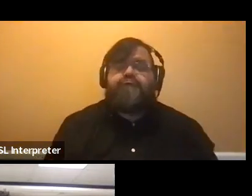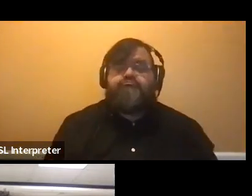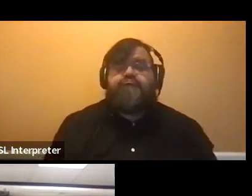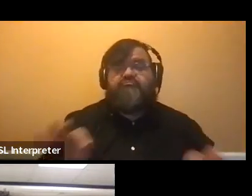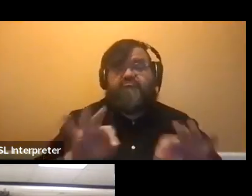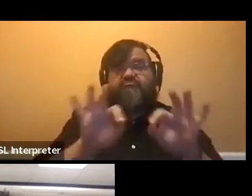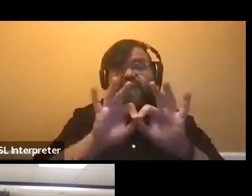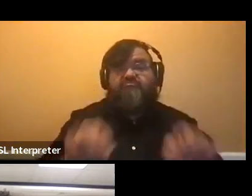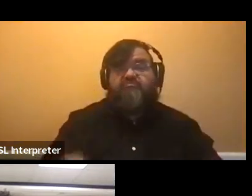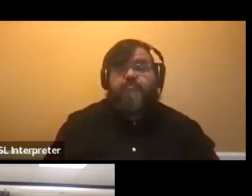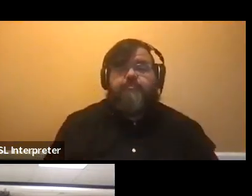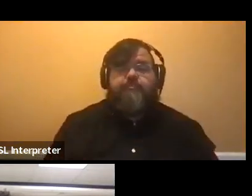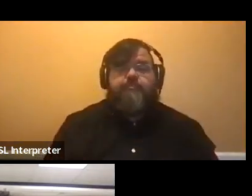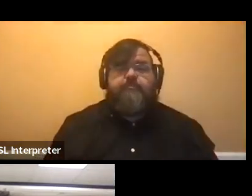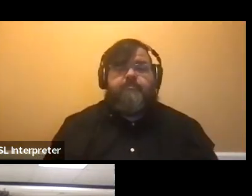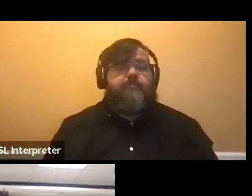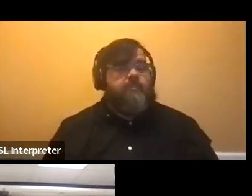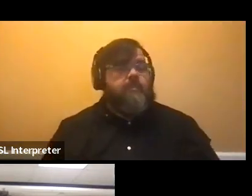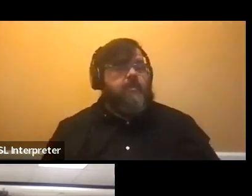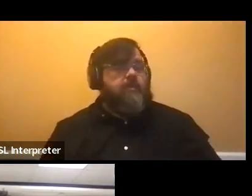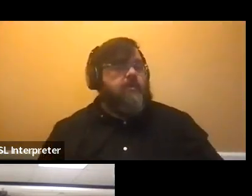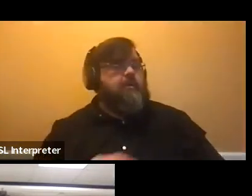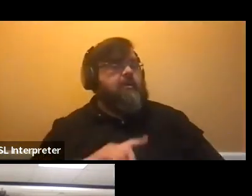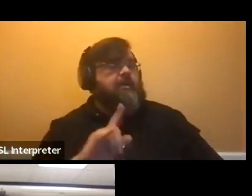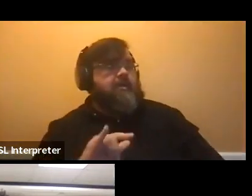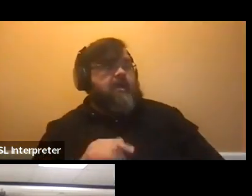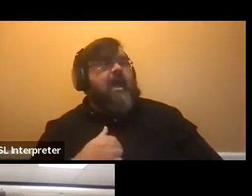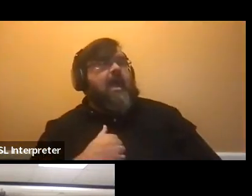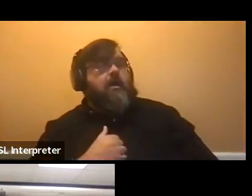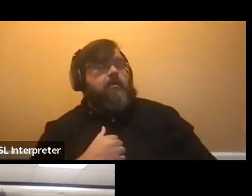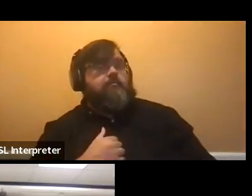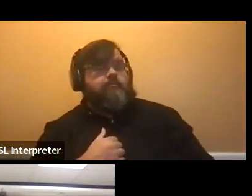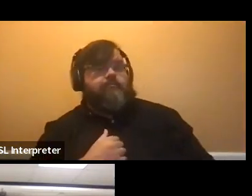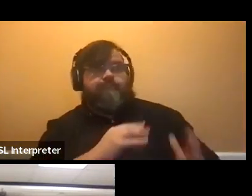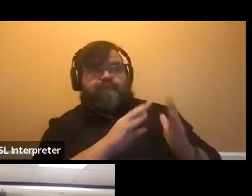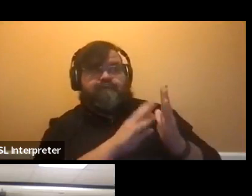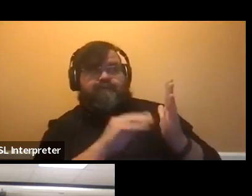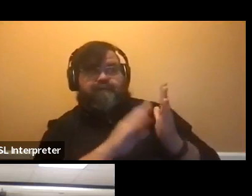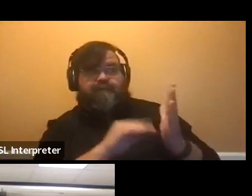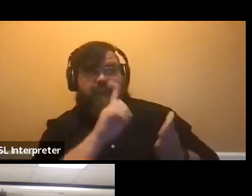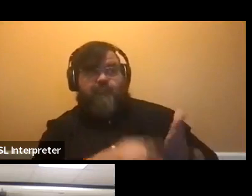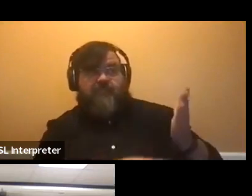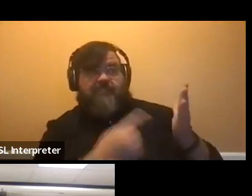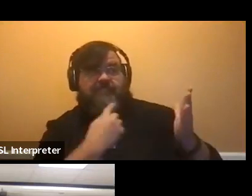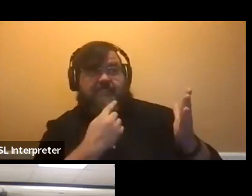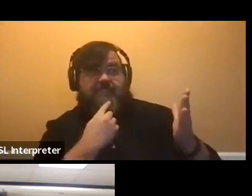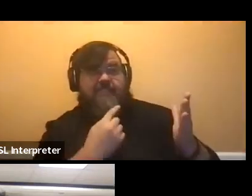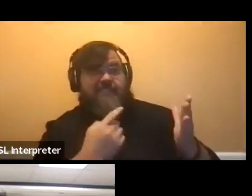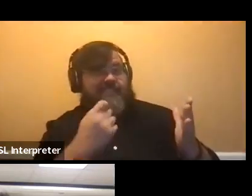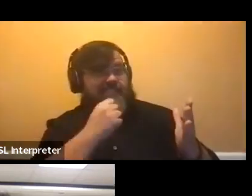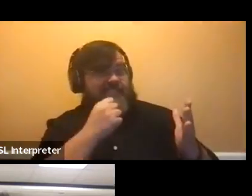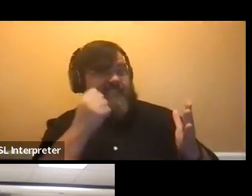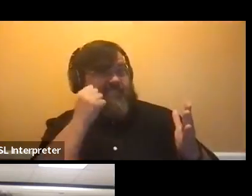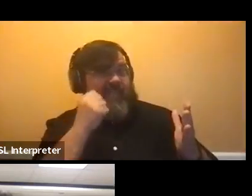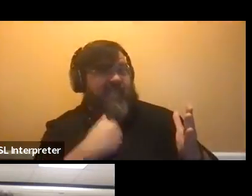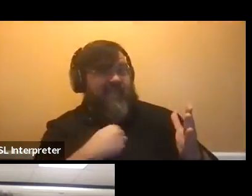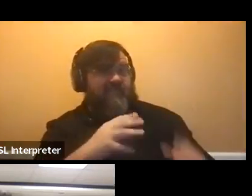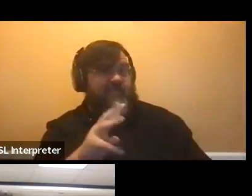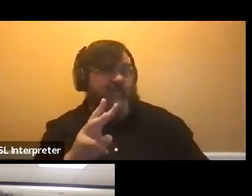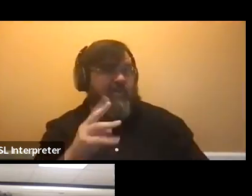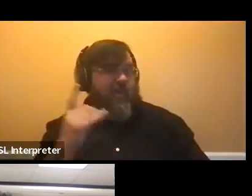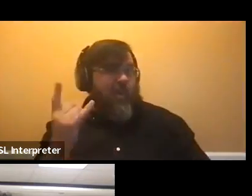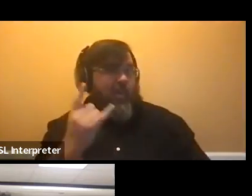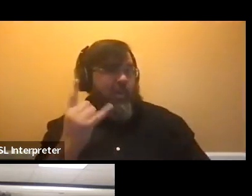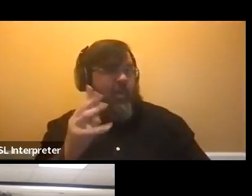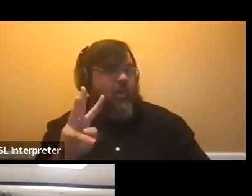Um, I'll echo, um, what Dr. Hart said about not waiting to the last minute. Um, had some internet problems yesterday, some wifi problems on